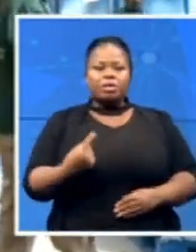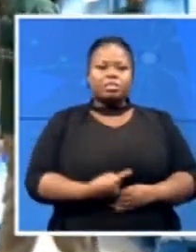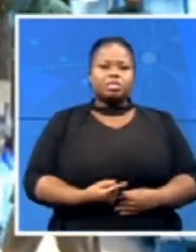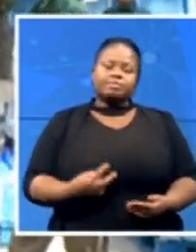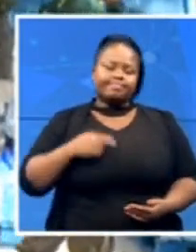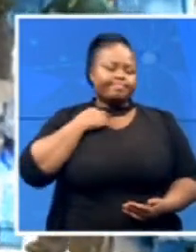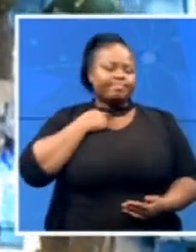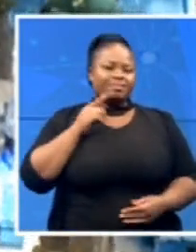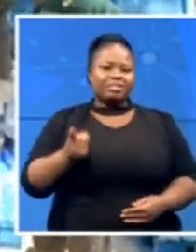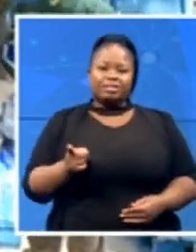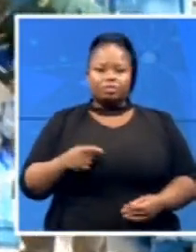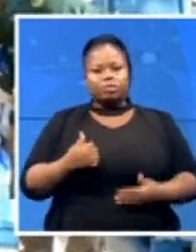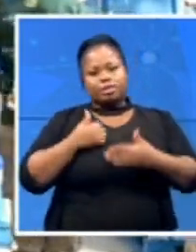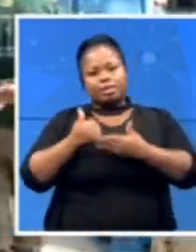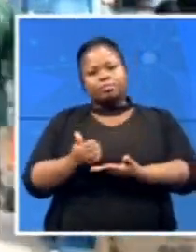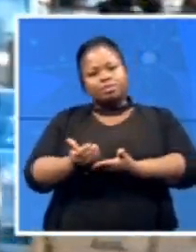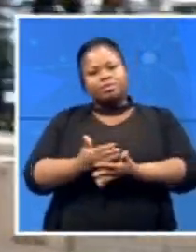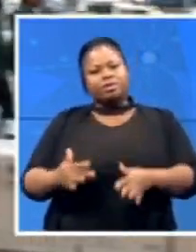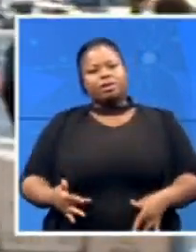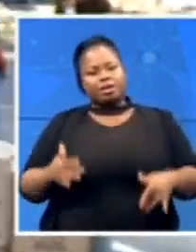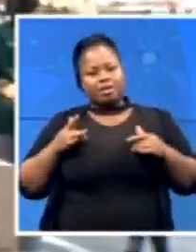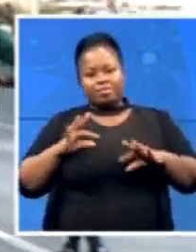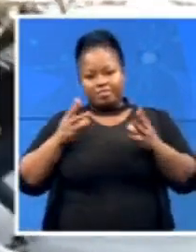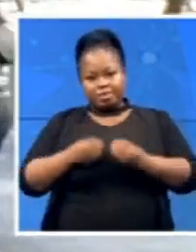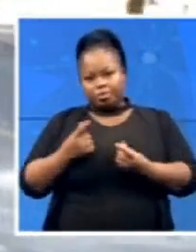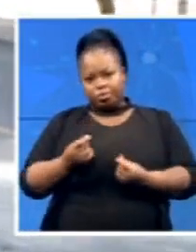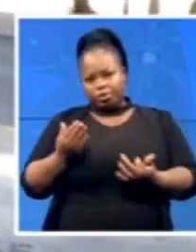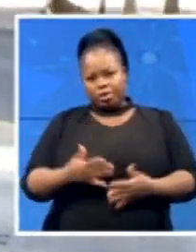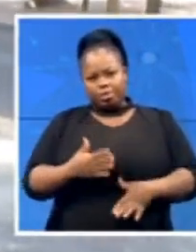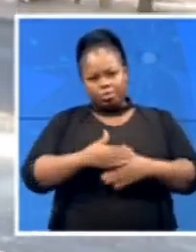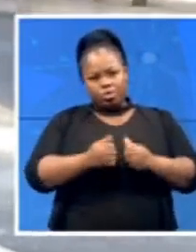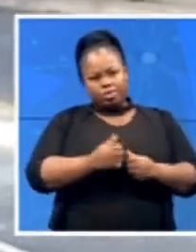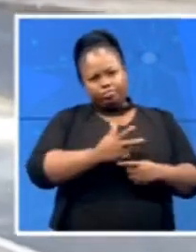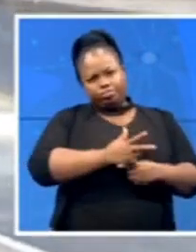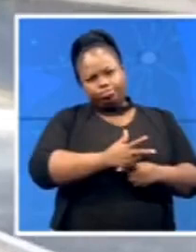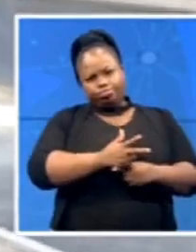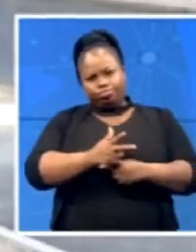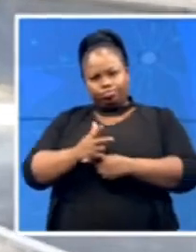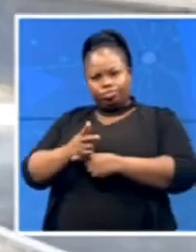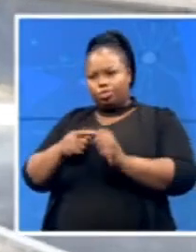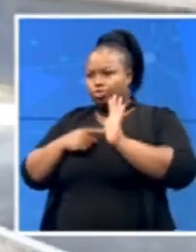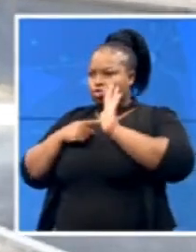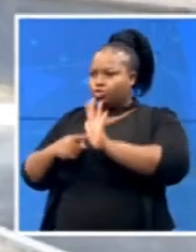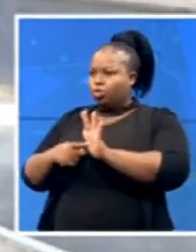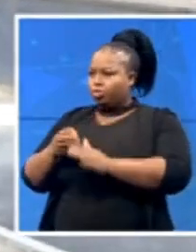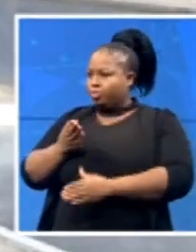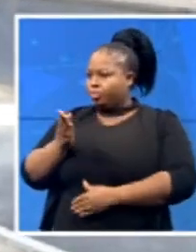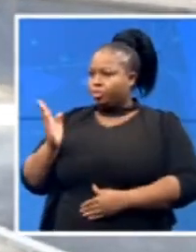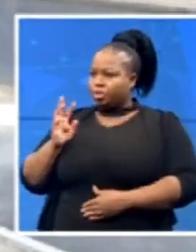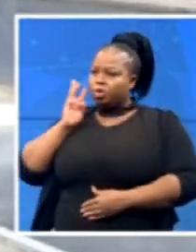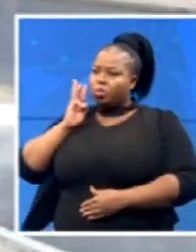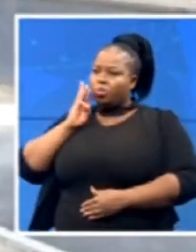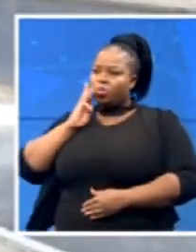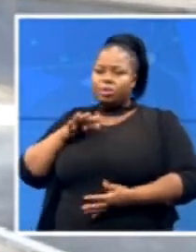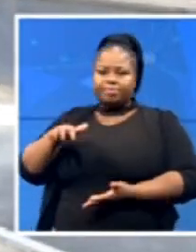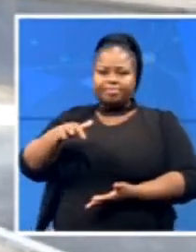what they're doing here. I'm just going to ask my colleague Pam Zocufa to just show you a little bit of the water that's being collected here. We've seen